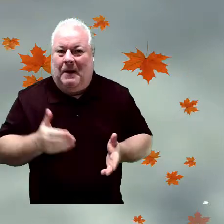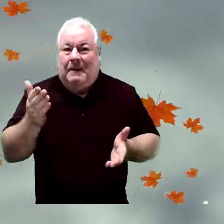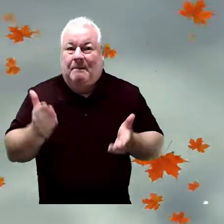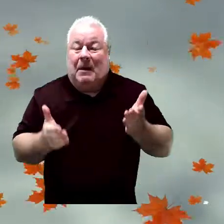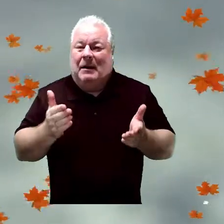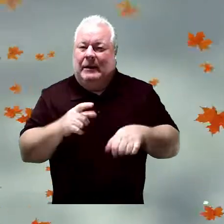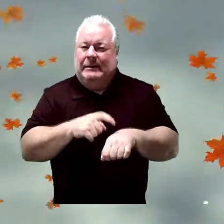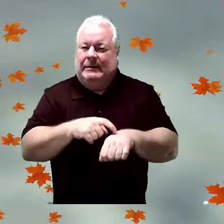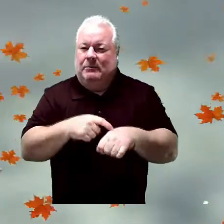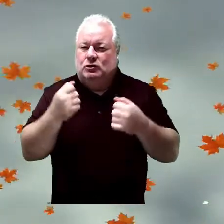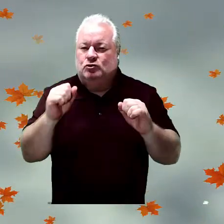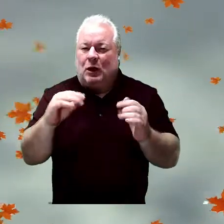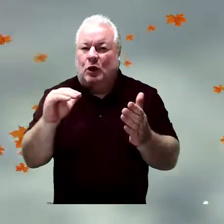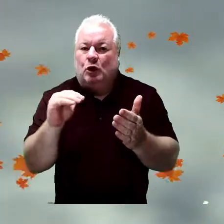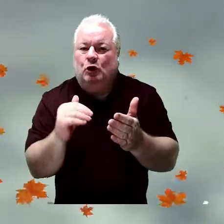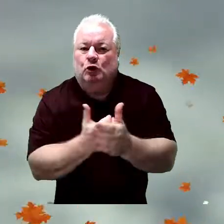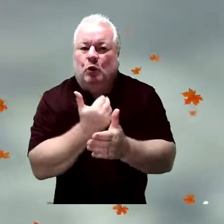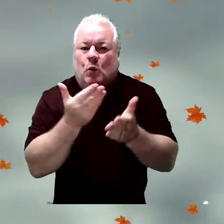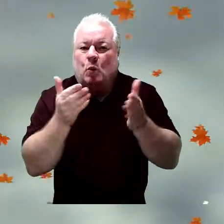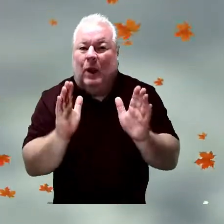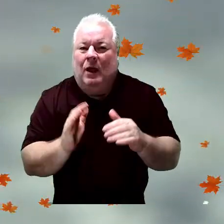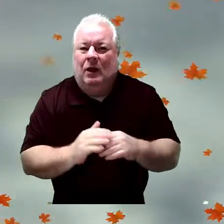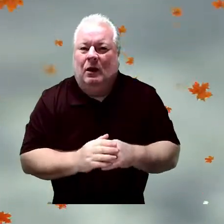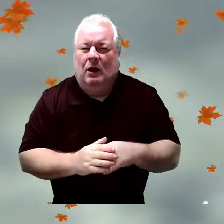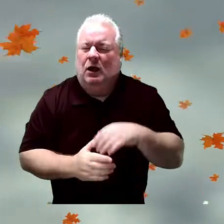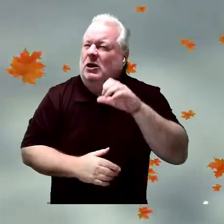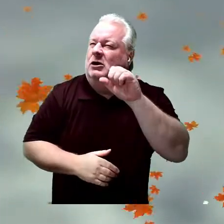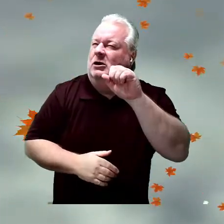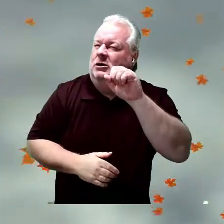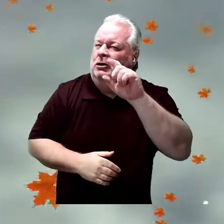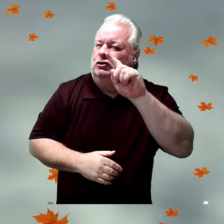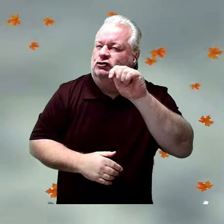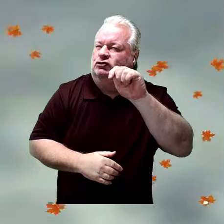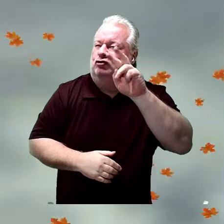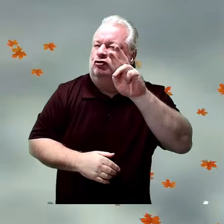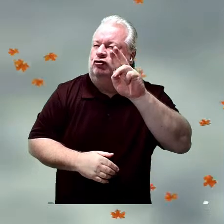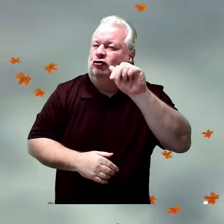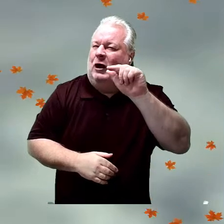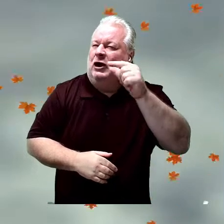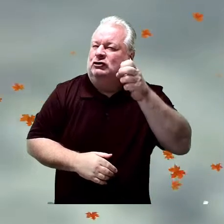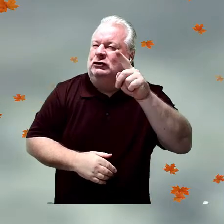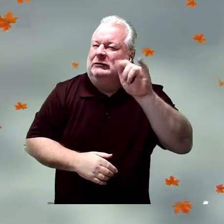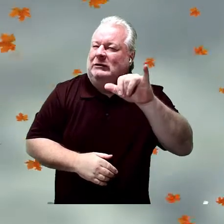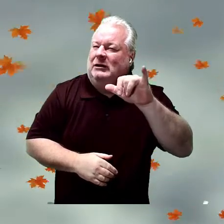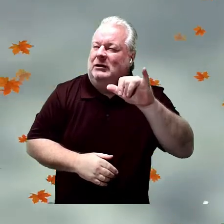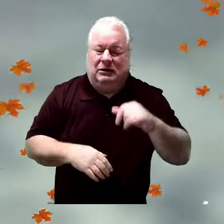Maybe, maybe it's time to try a new strategy. Stragedy? Well, what's that? Huh? Oh.